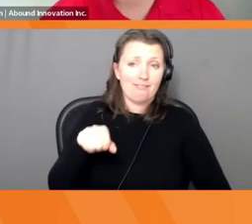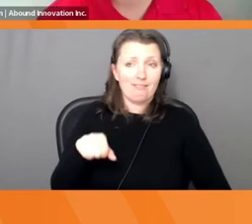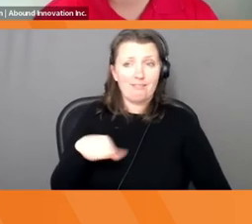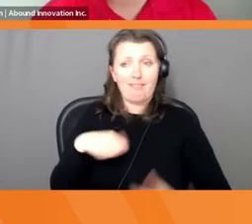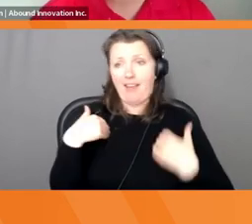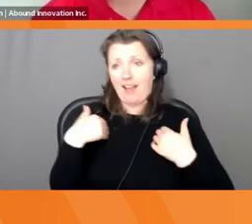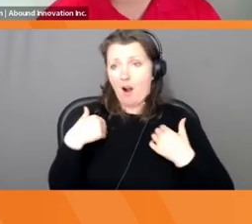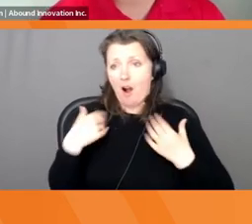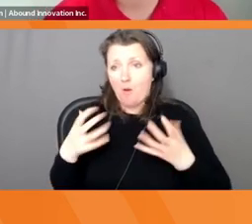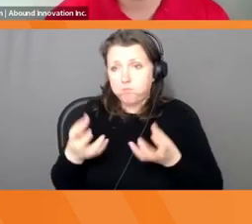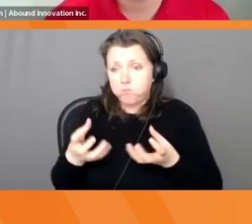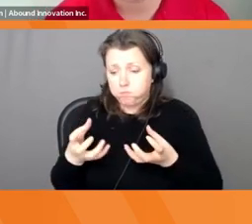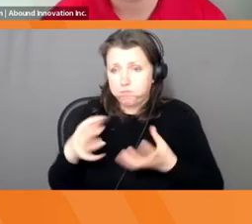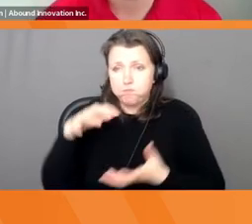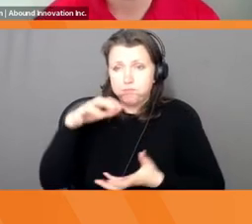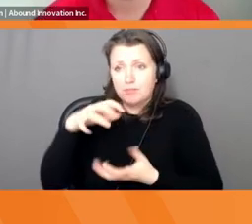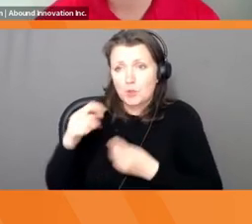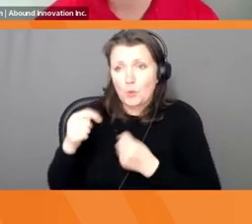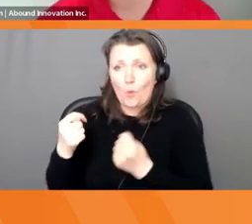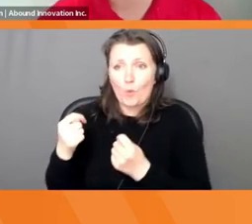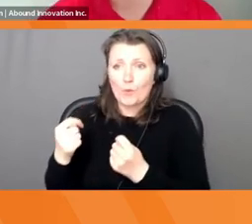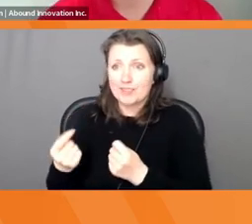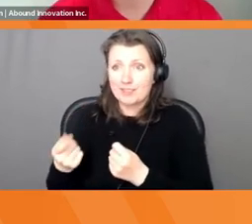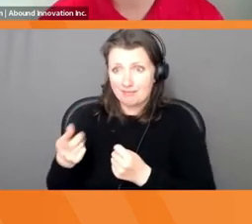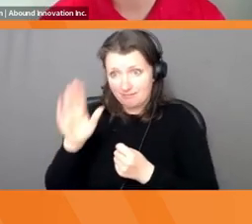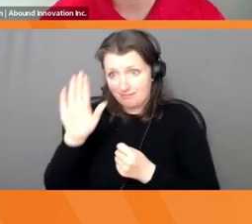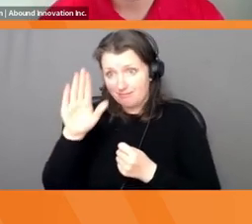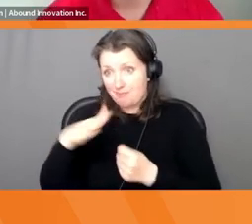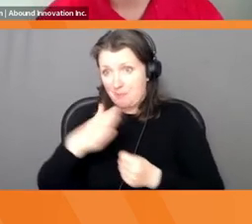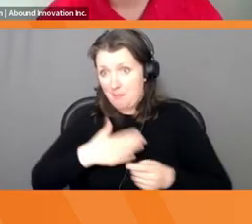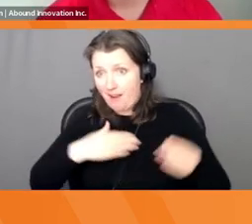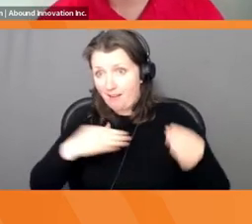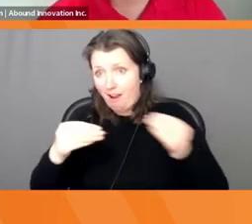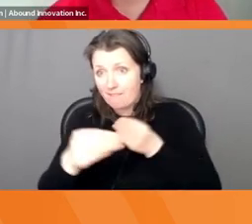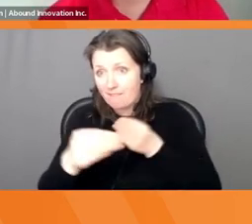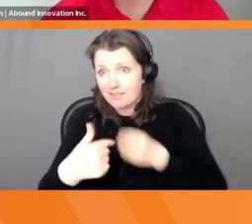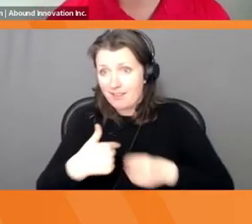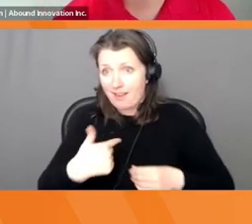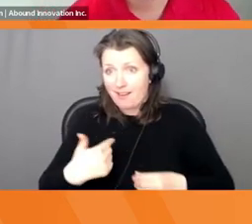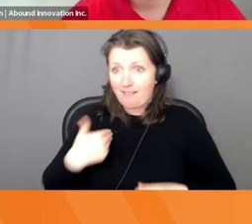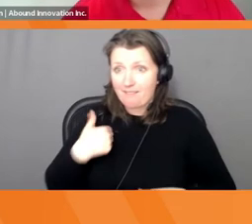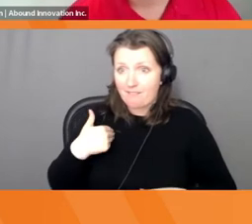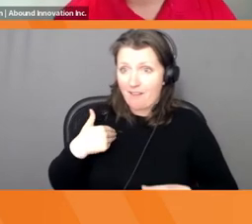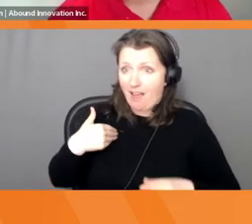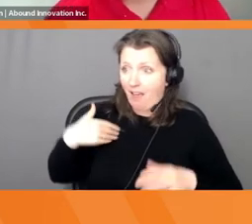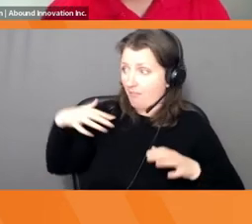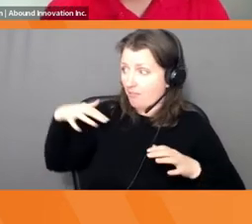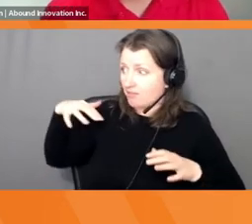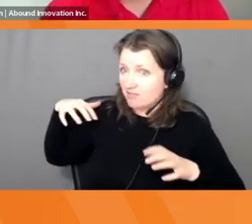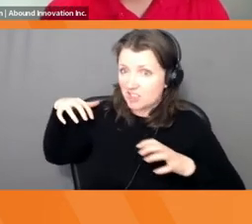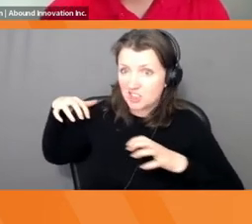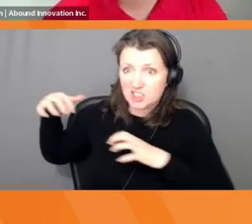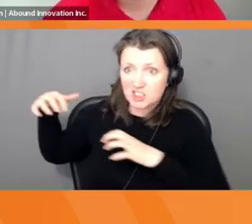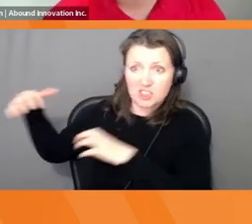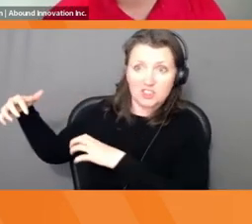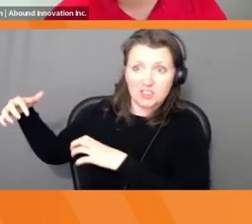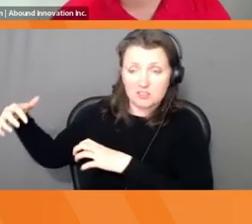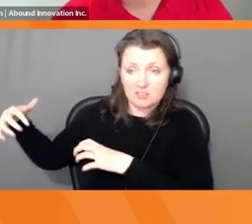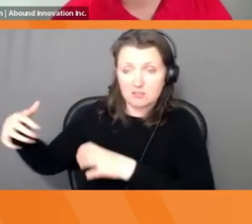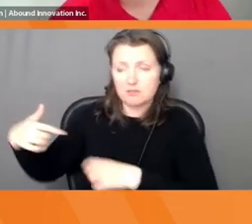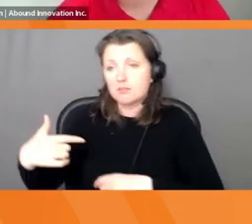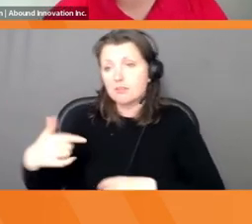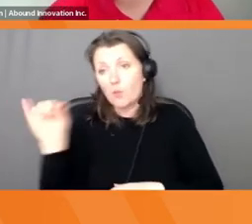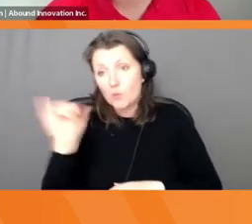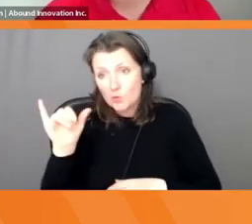of cute stuff. They're actually all over this office that it's blurred behind me that you don't see. Uh, what a twist. Uh, I am, I love games. So